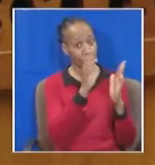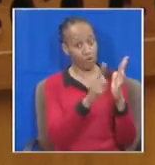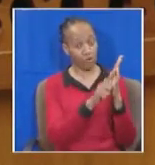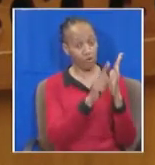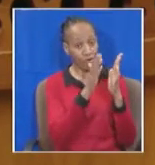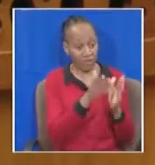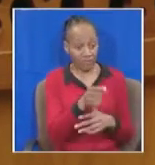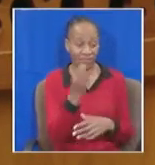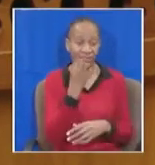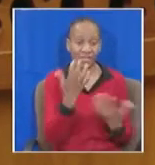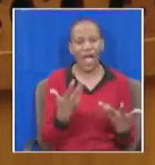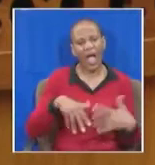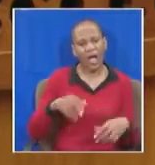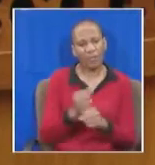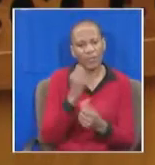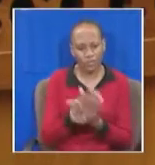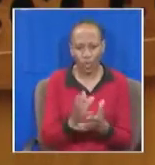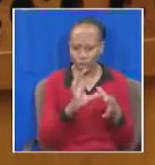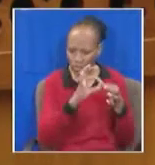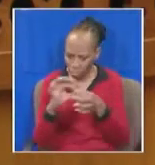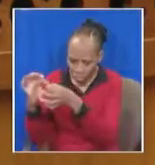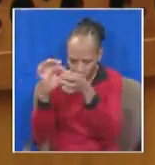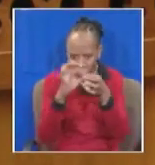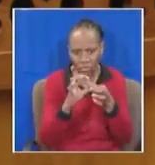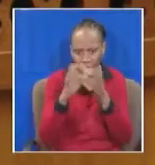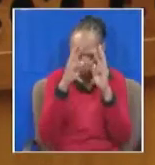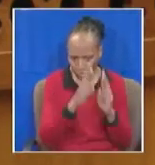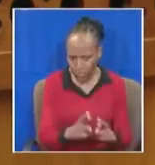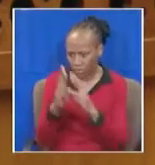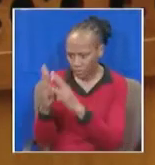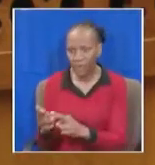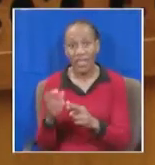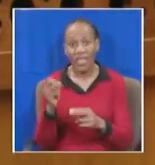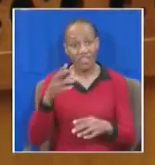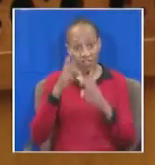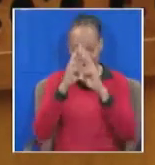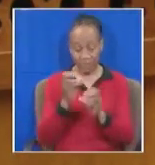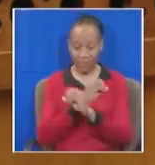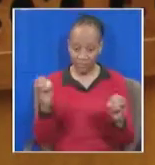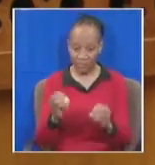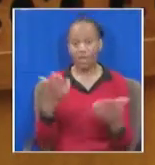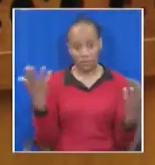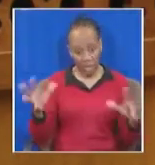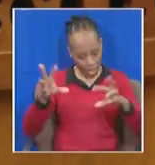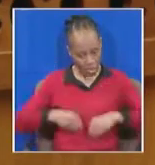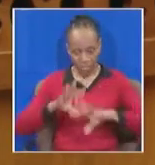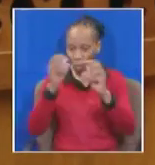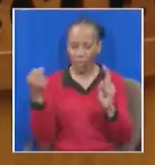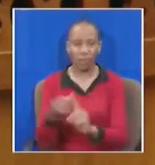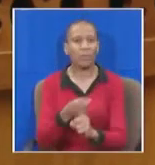valuing each other properly, we will let these things happen to each other. Now, the correspondent replies,